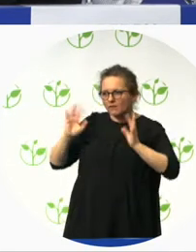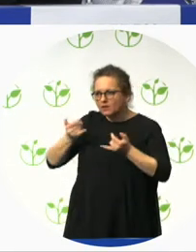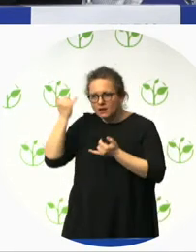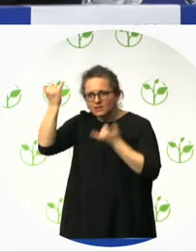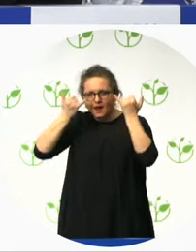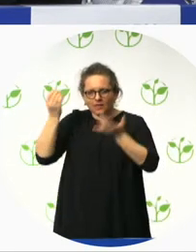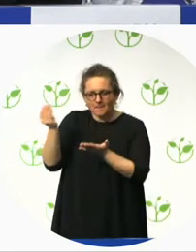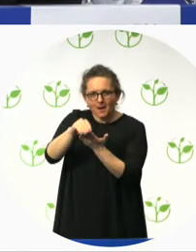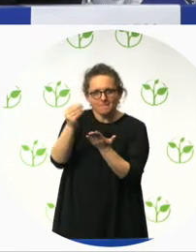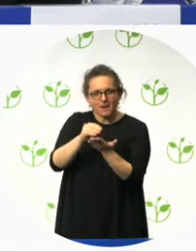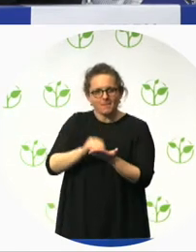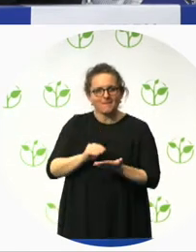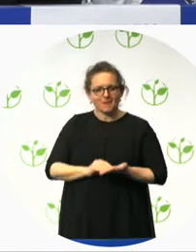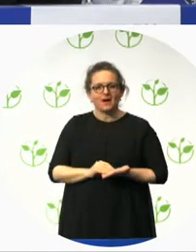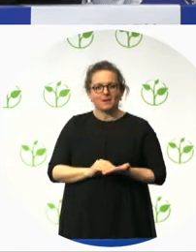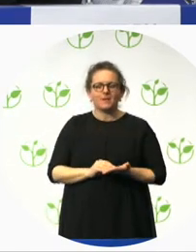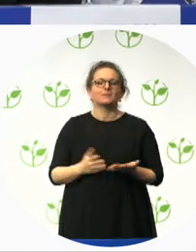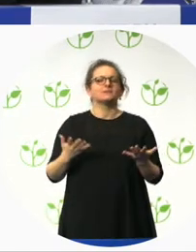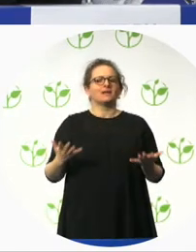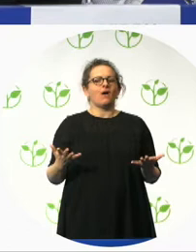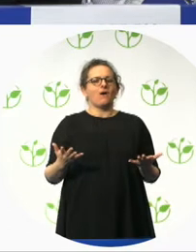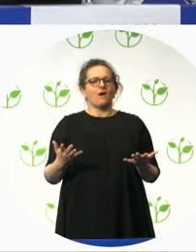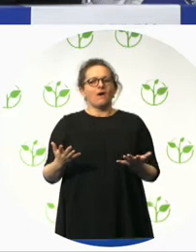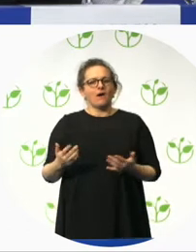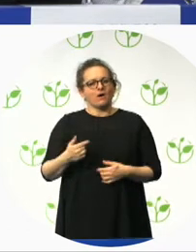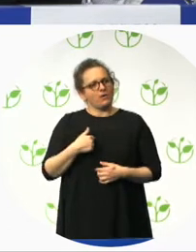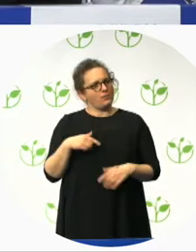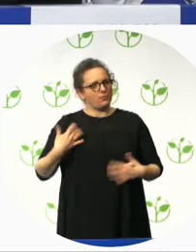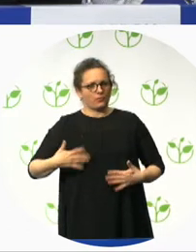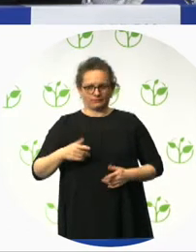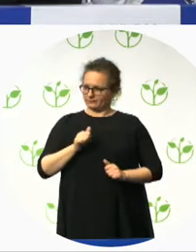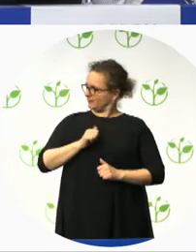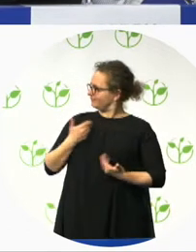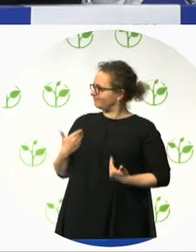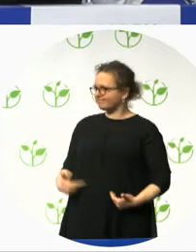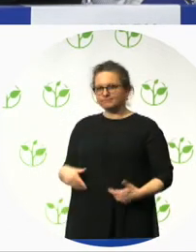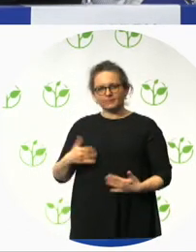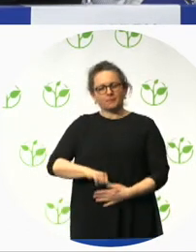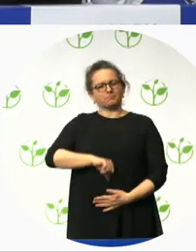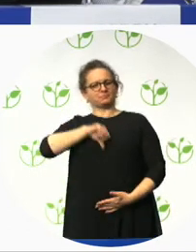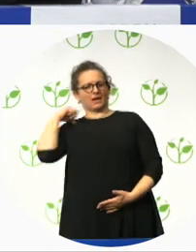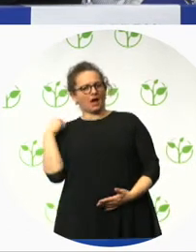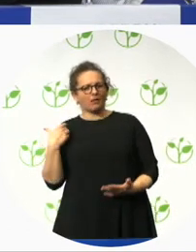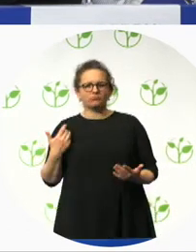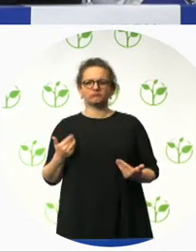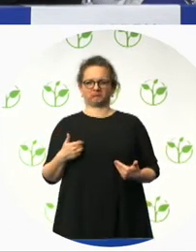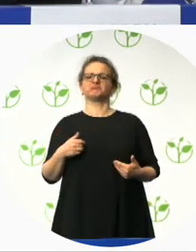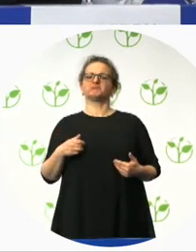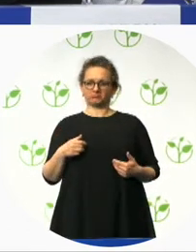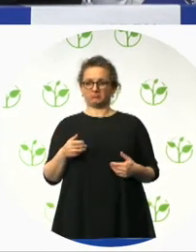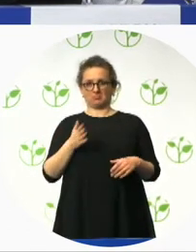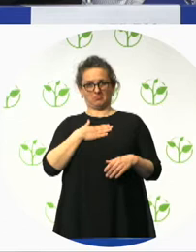there's a whole group of the community in, in West Michigan. Uh, that are now going to a YMCA. Um,